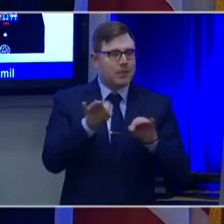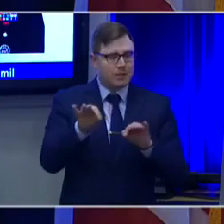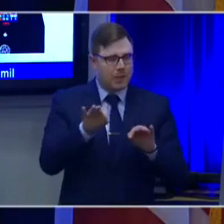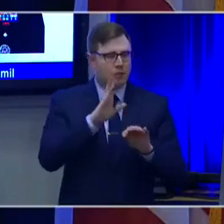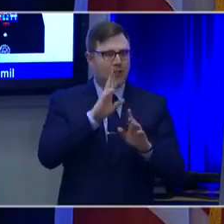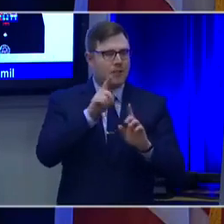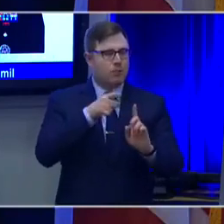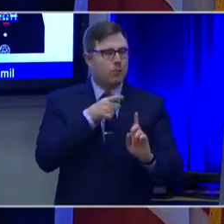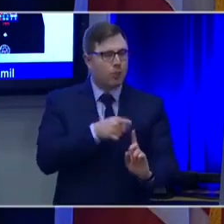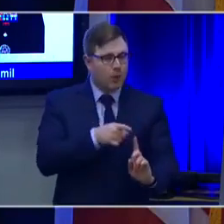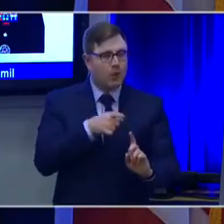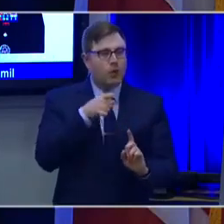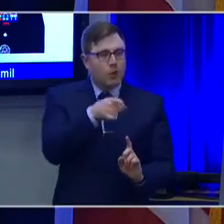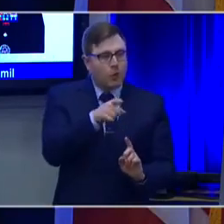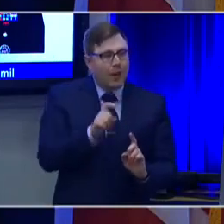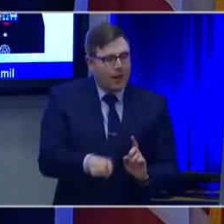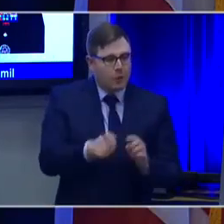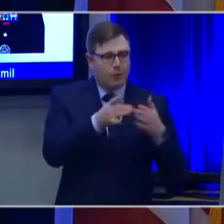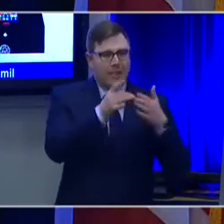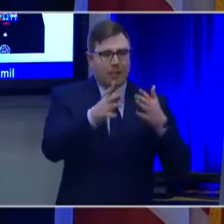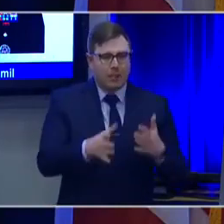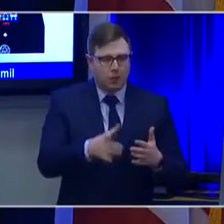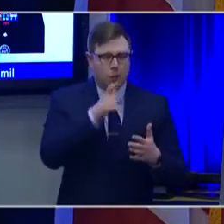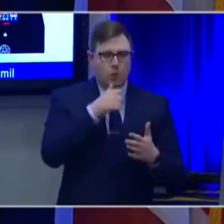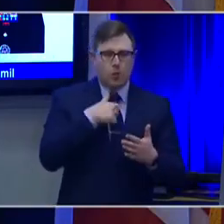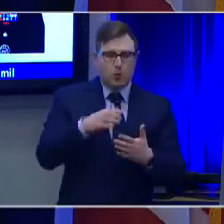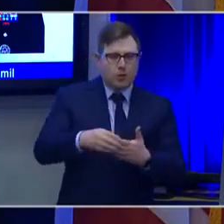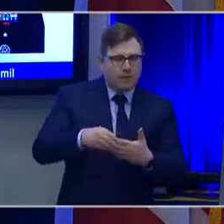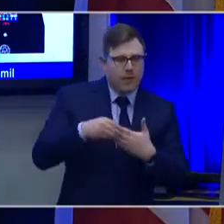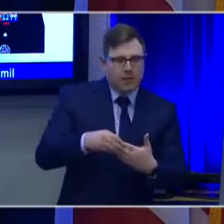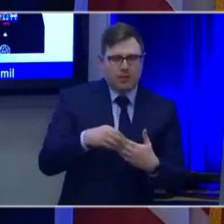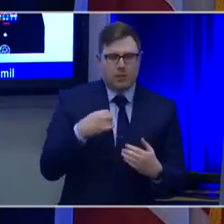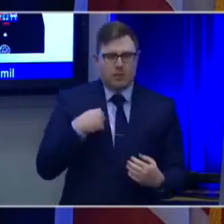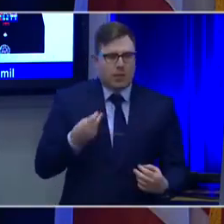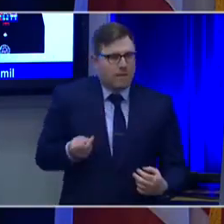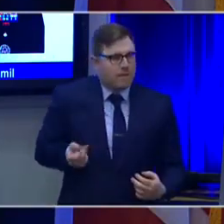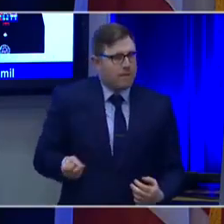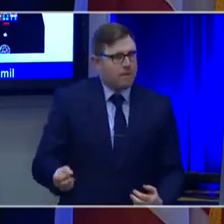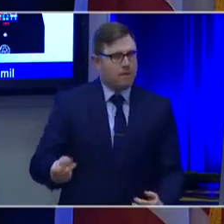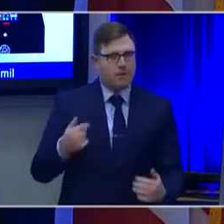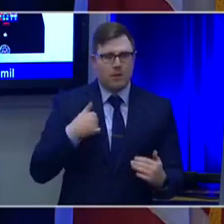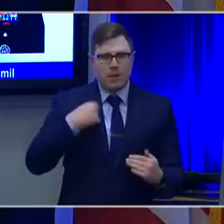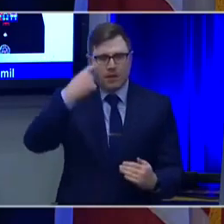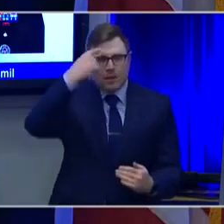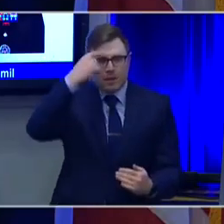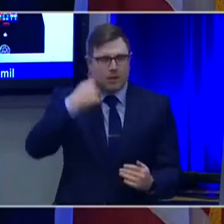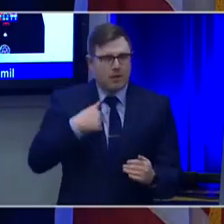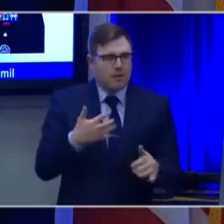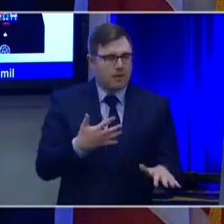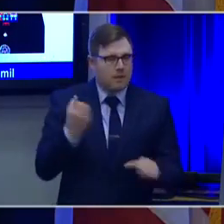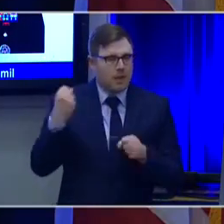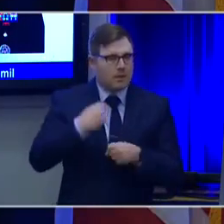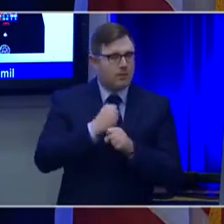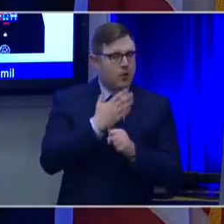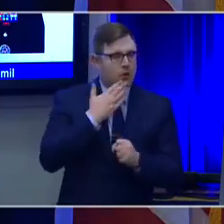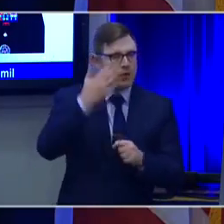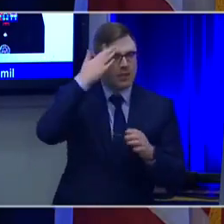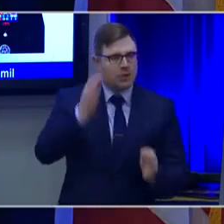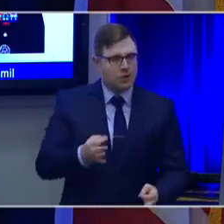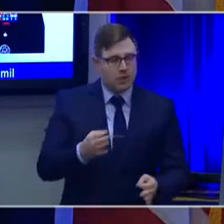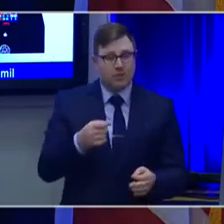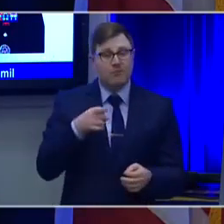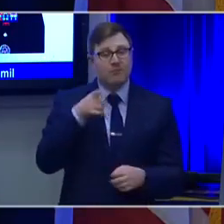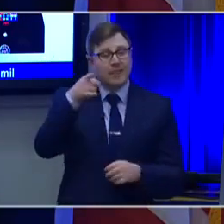transformational leader. You have to be able to be flexible and agile. And he said, you know, I know a lot of you don't like change,